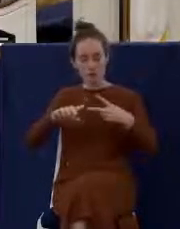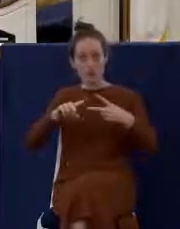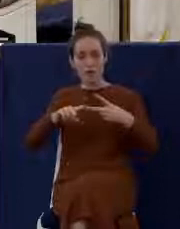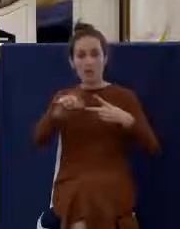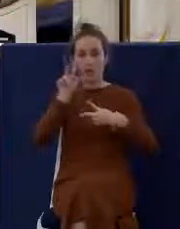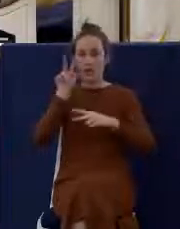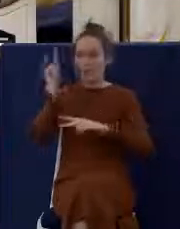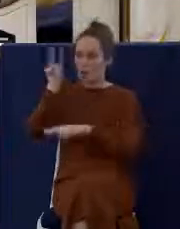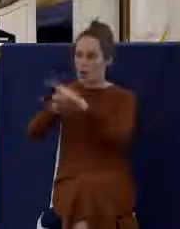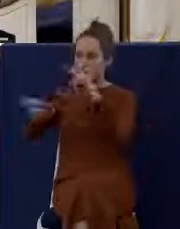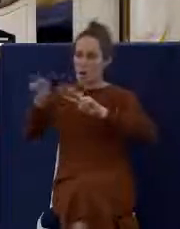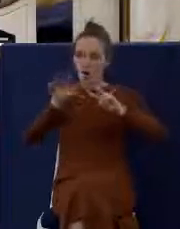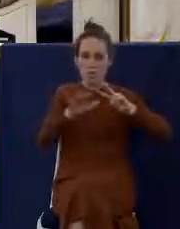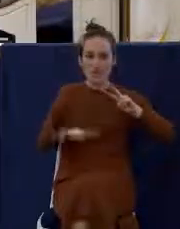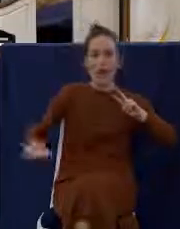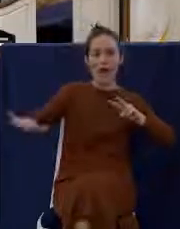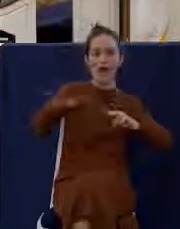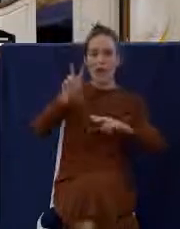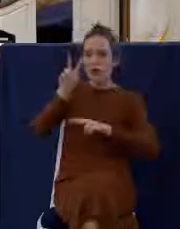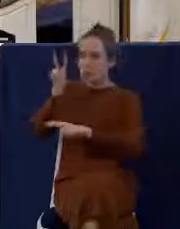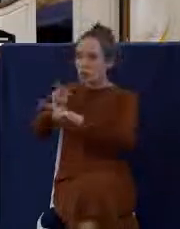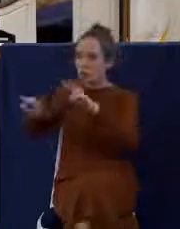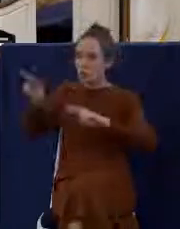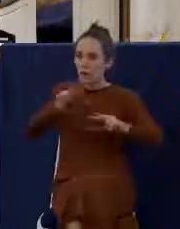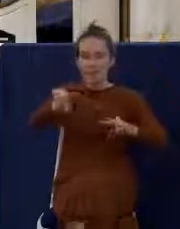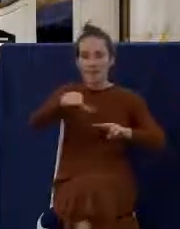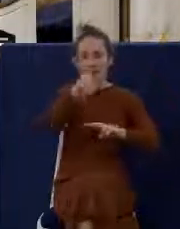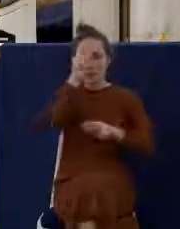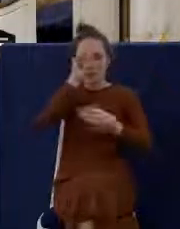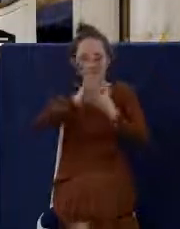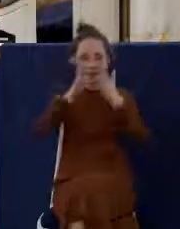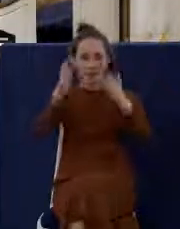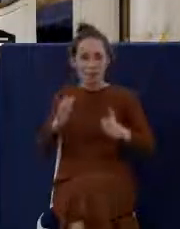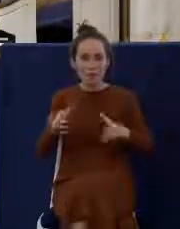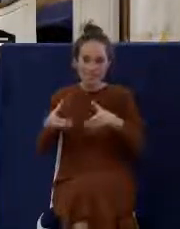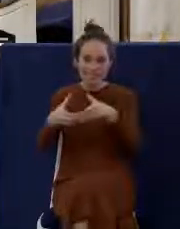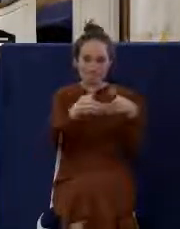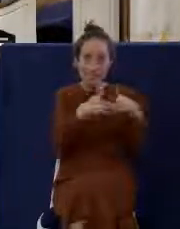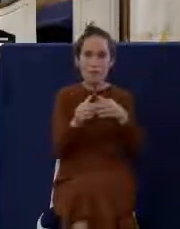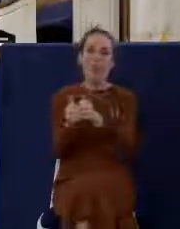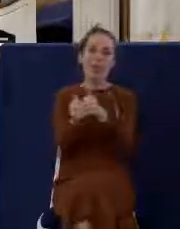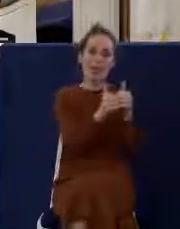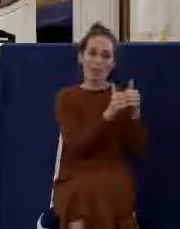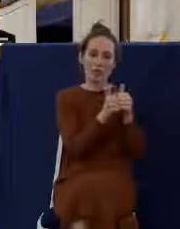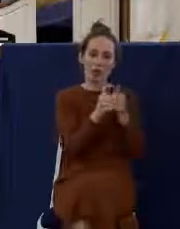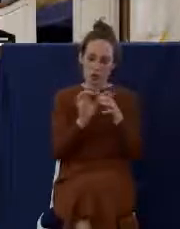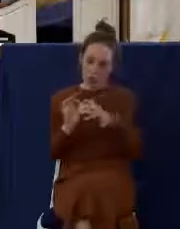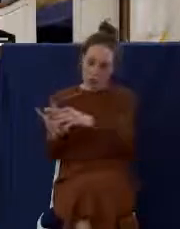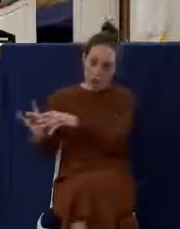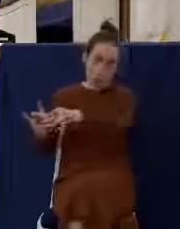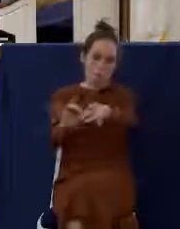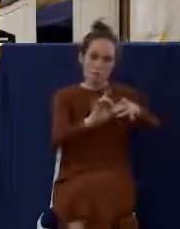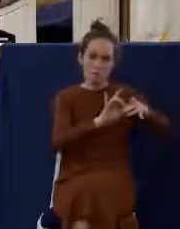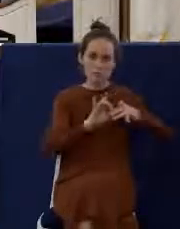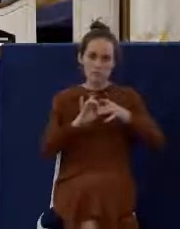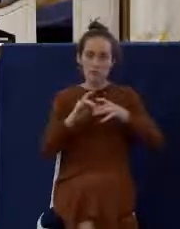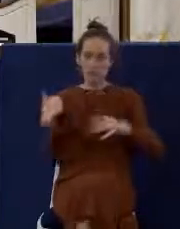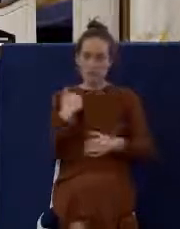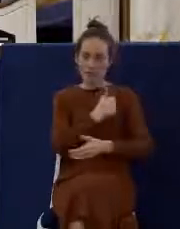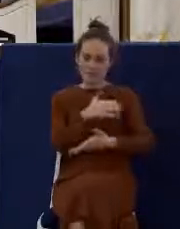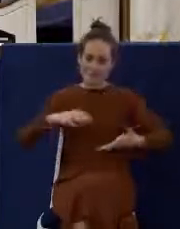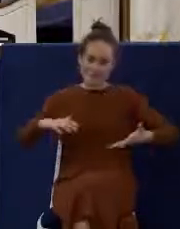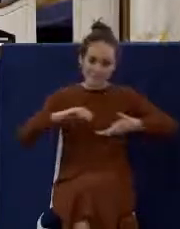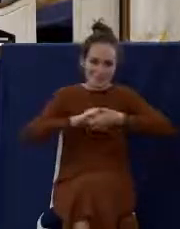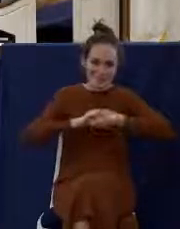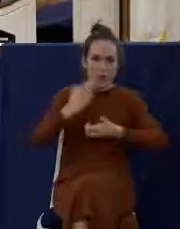body of believers with whom we share this supper. It is something that we do together corporately. That's why Paul emphasizes in